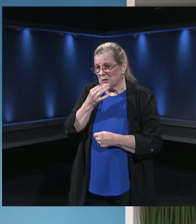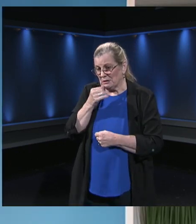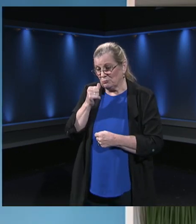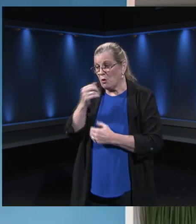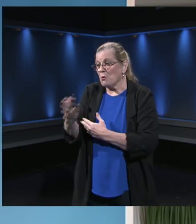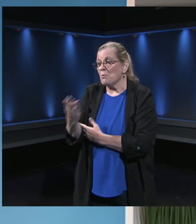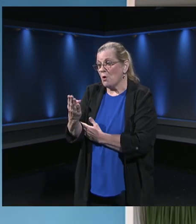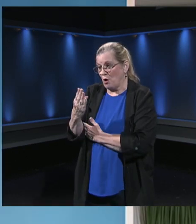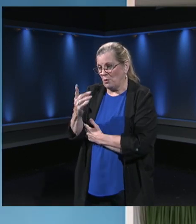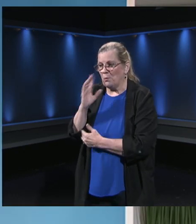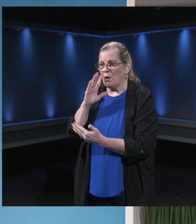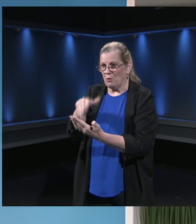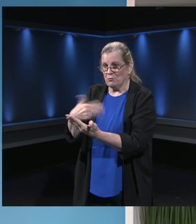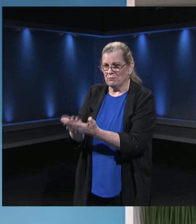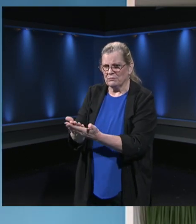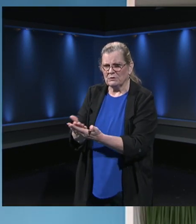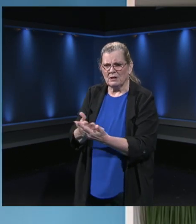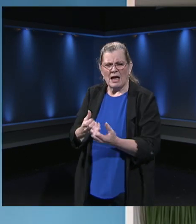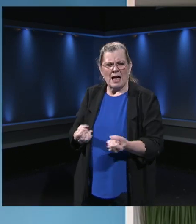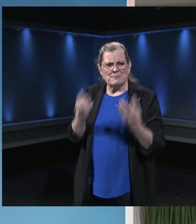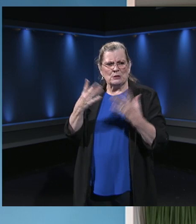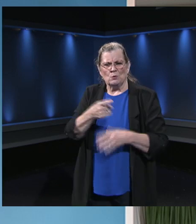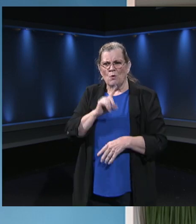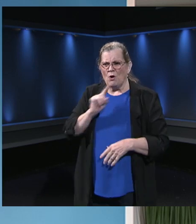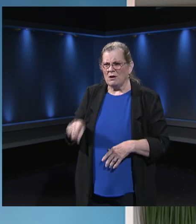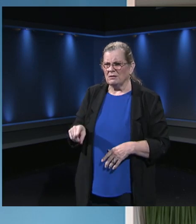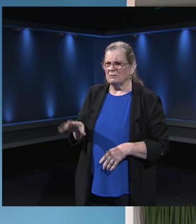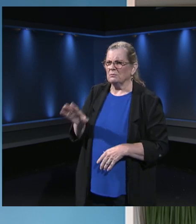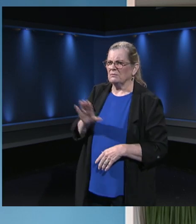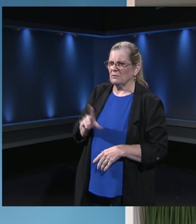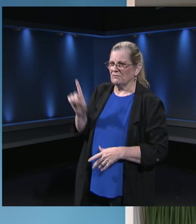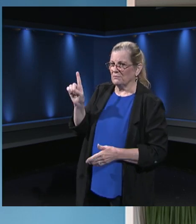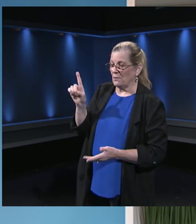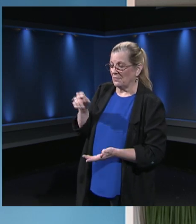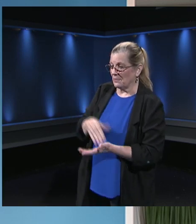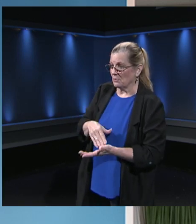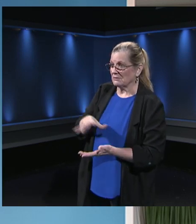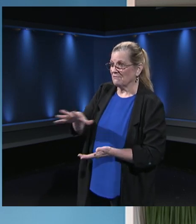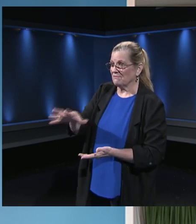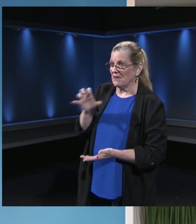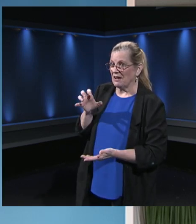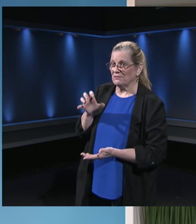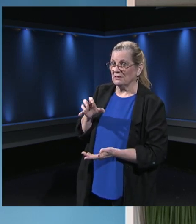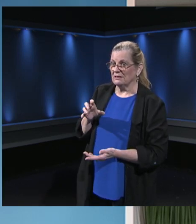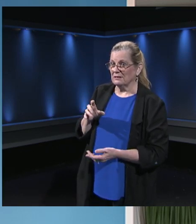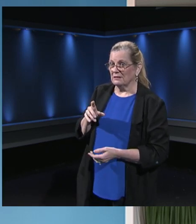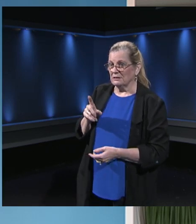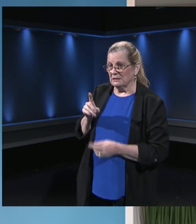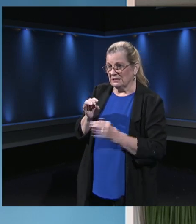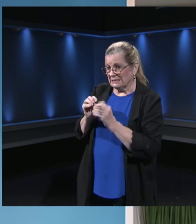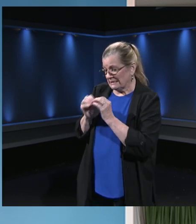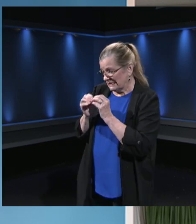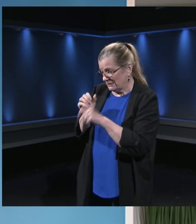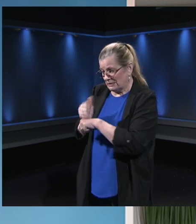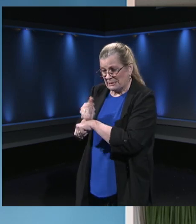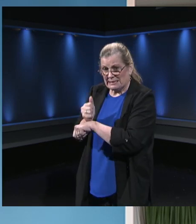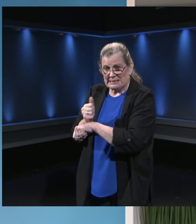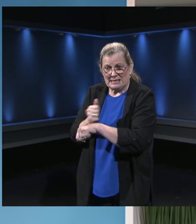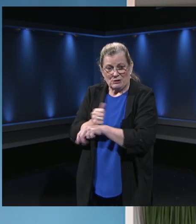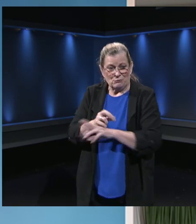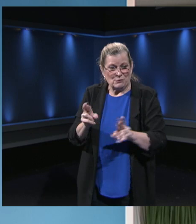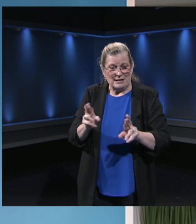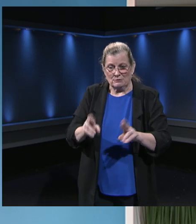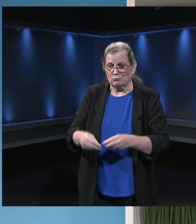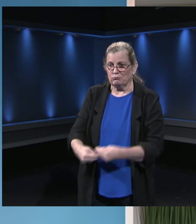morning. How many additional Wi-Fi's? We're going to have 1,500 that we are going to whip around really quick. And thanks to our friends in